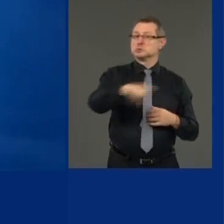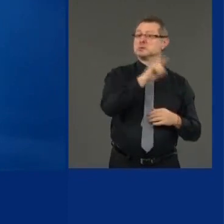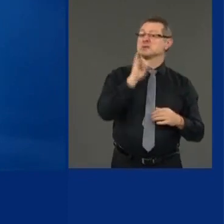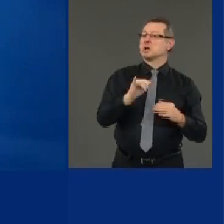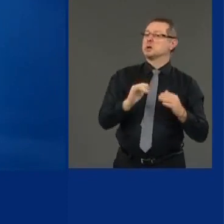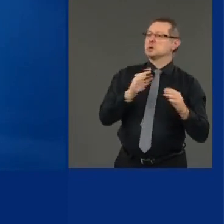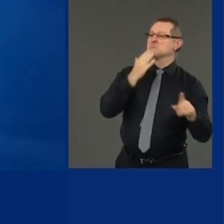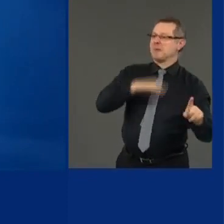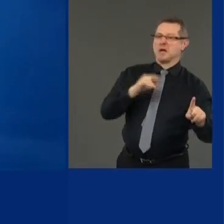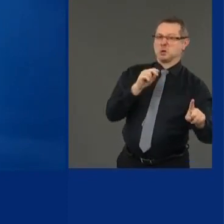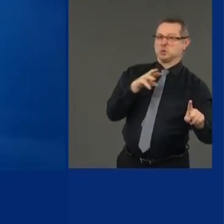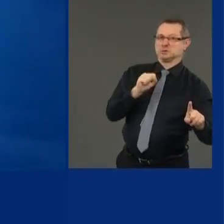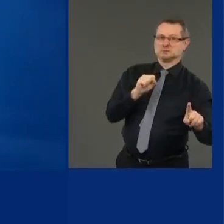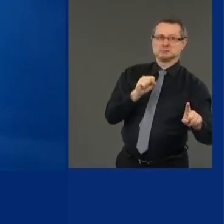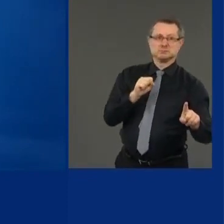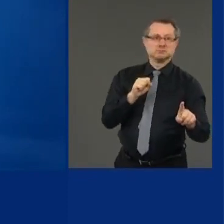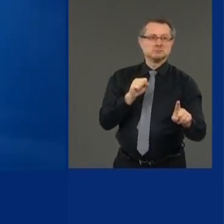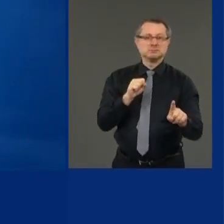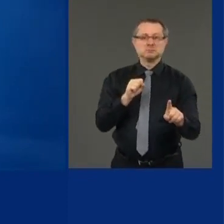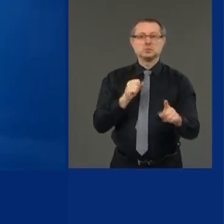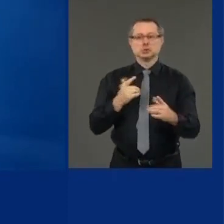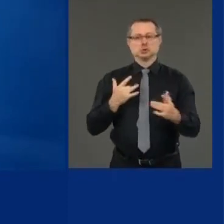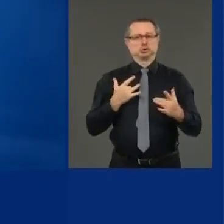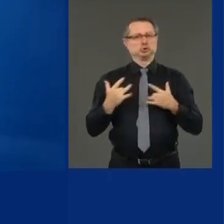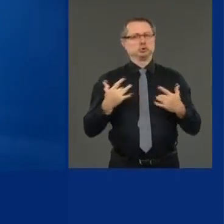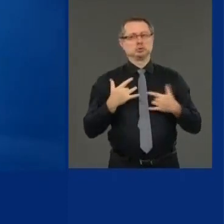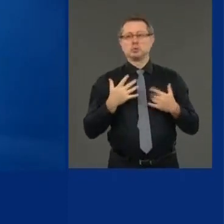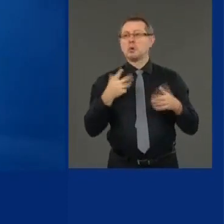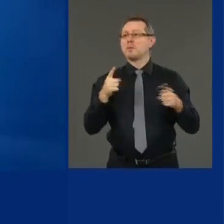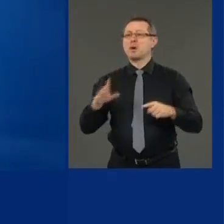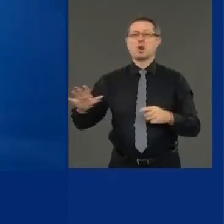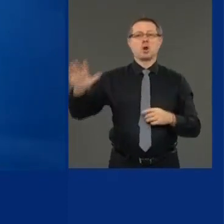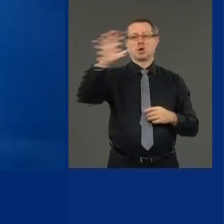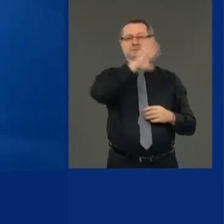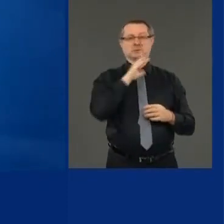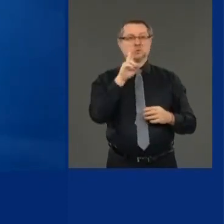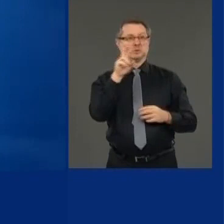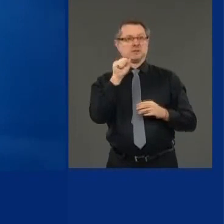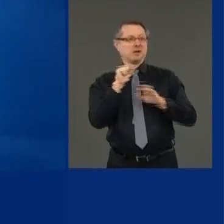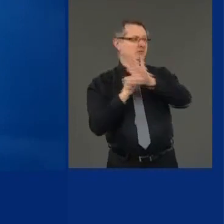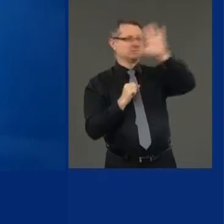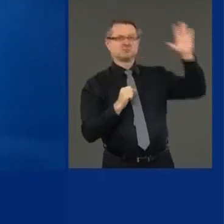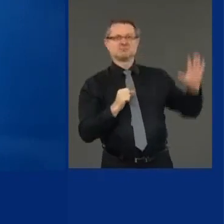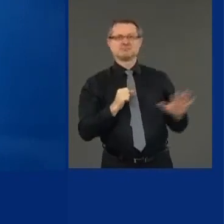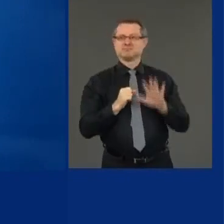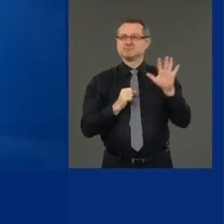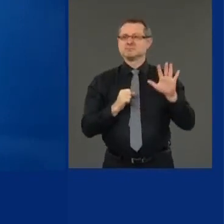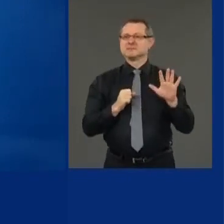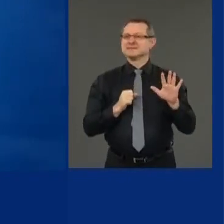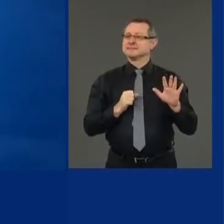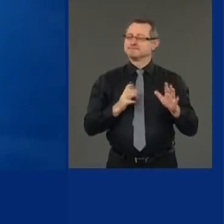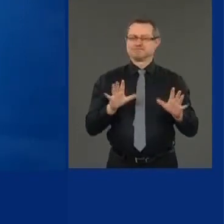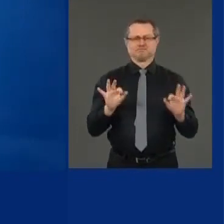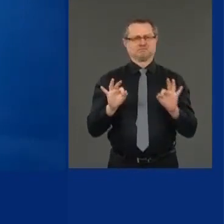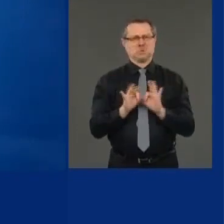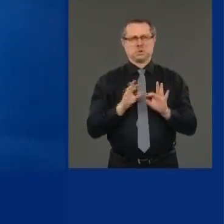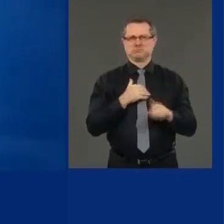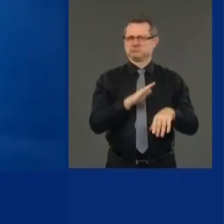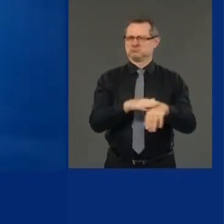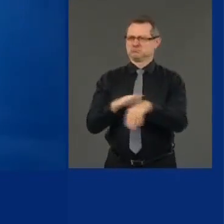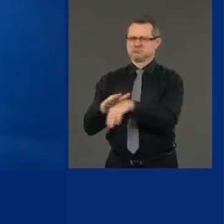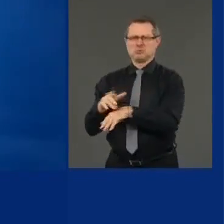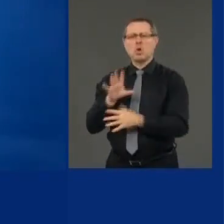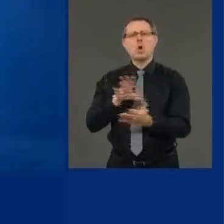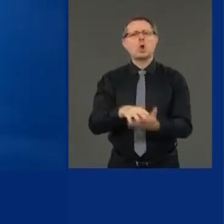trends that we're seeing around the country primarily. And it's important that we learn the lesson